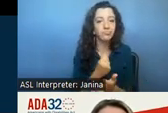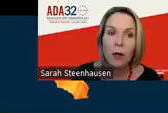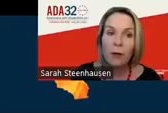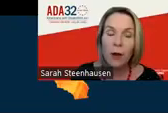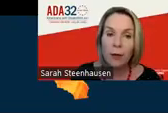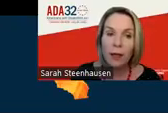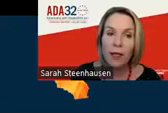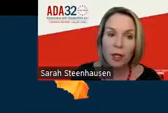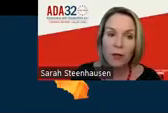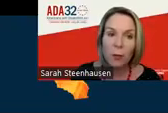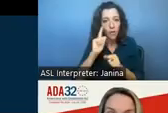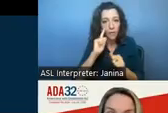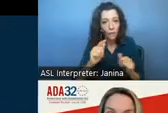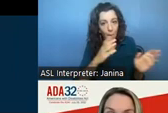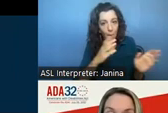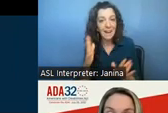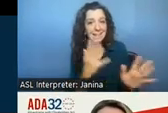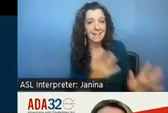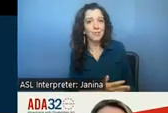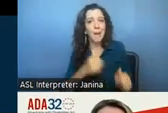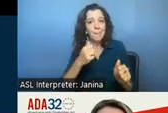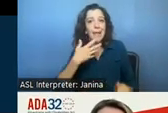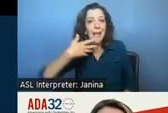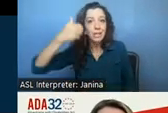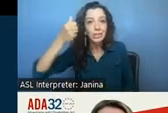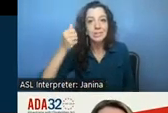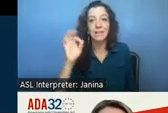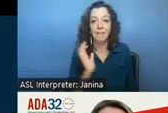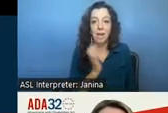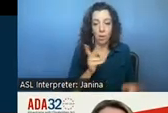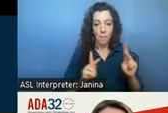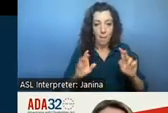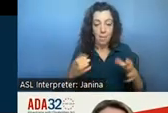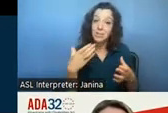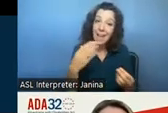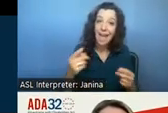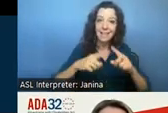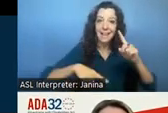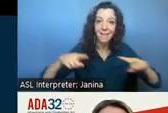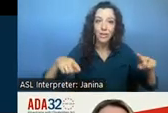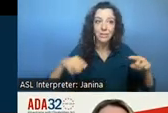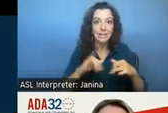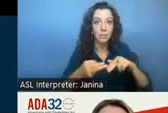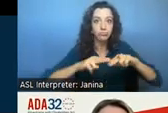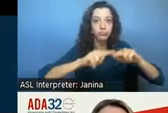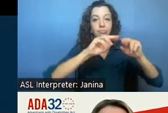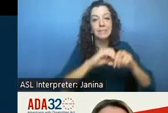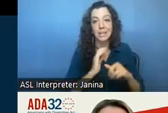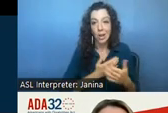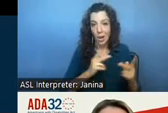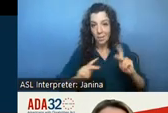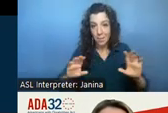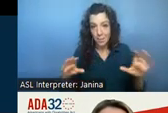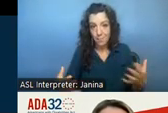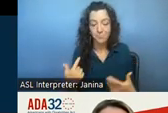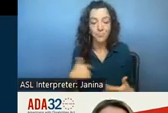for the rapid aging of our population and the growing diversity of our population so we're really pleased that